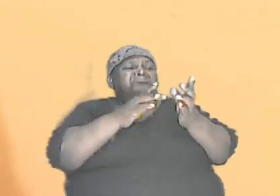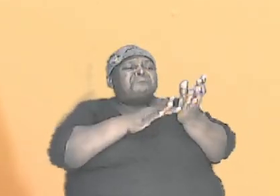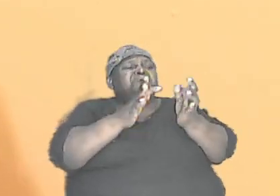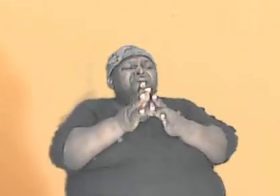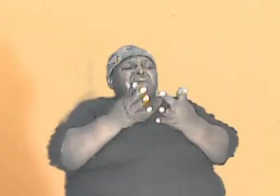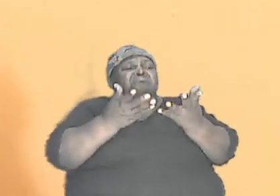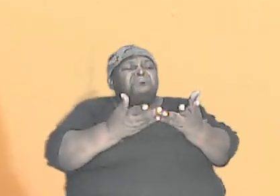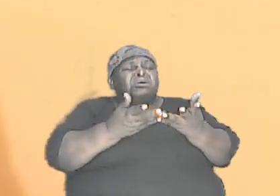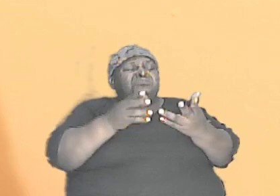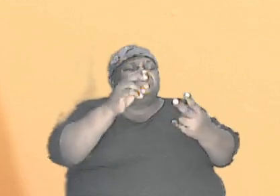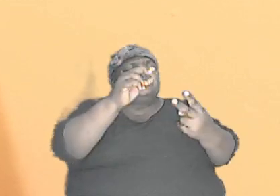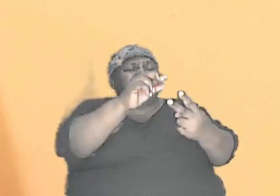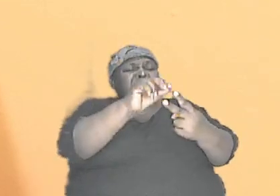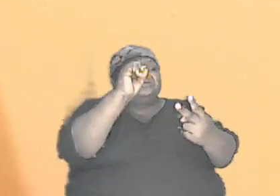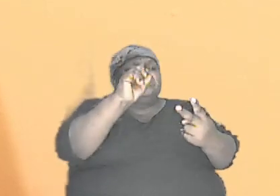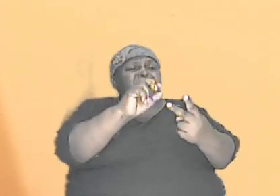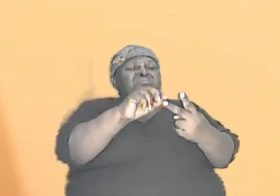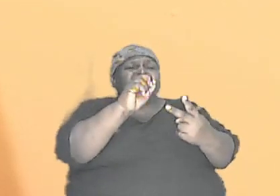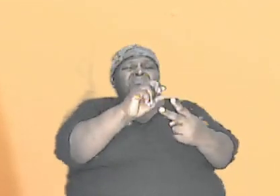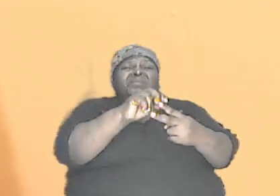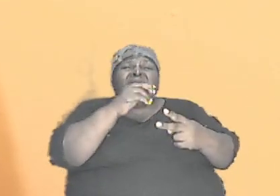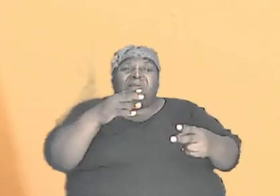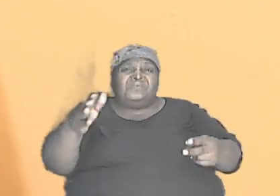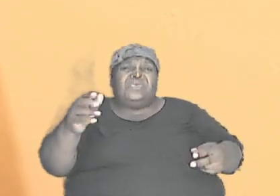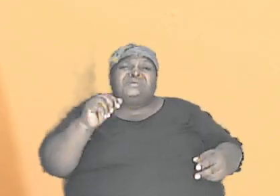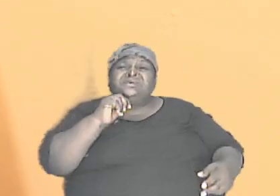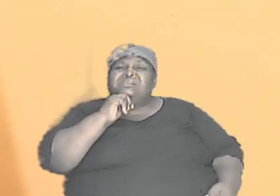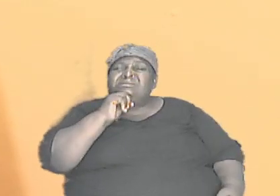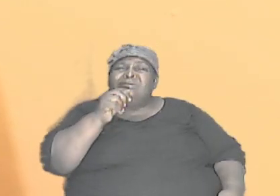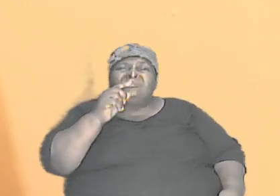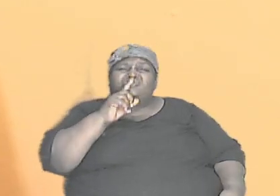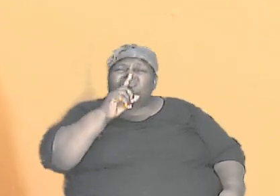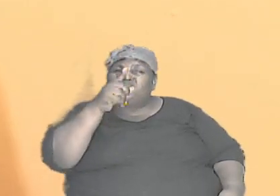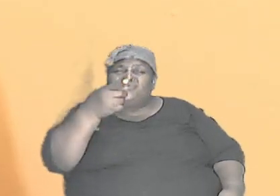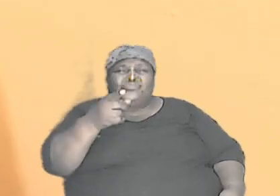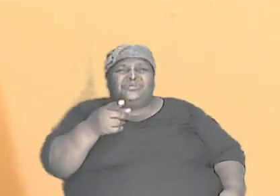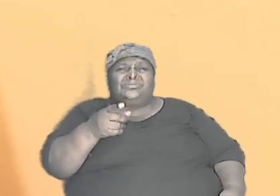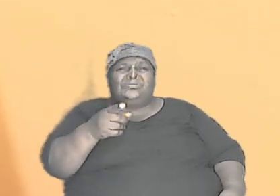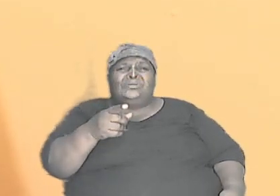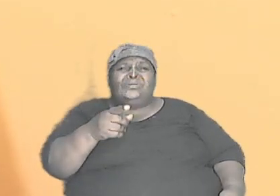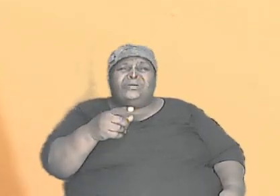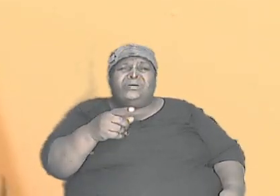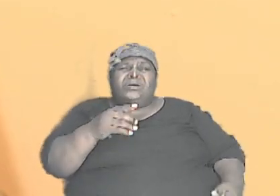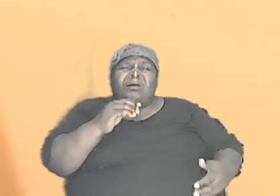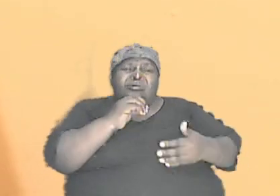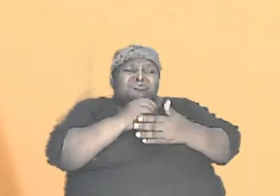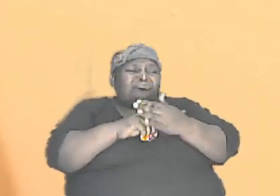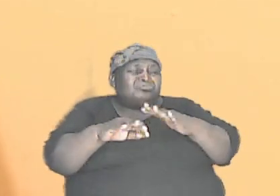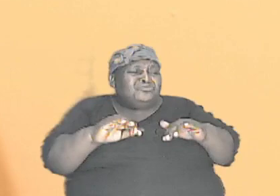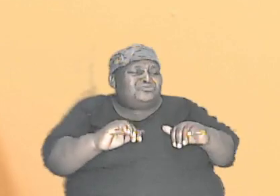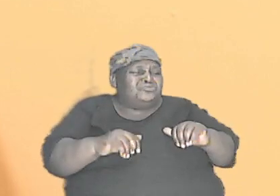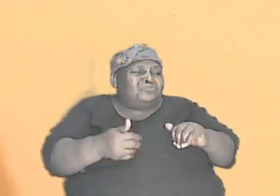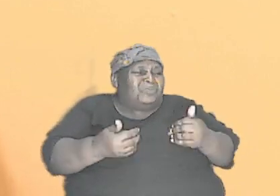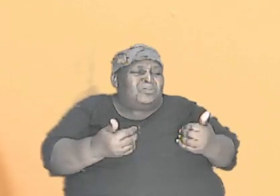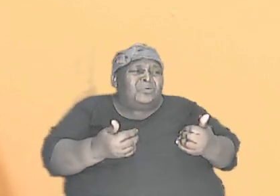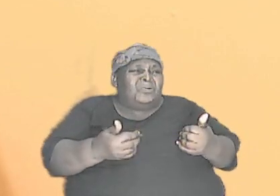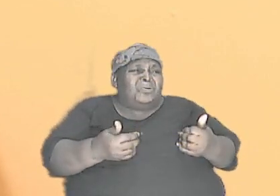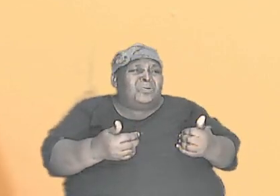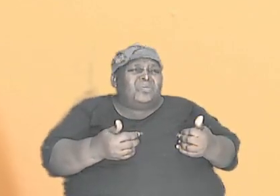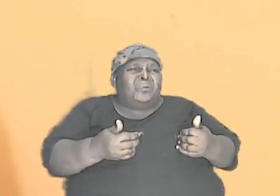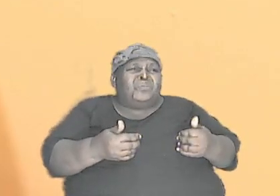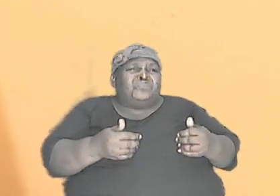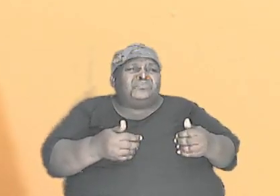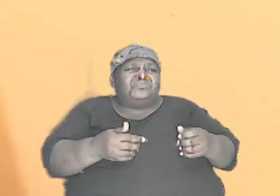that seemingly are inconsistent, things that seemingly are somehow contradict